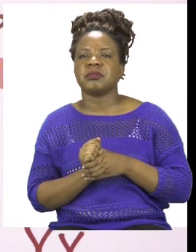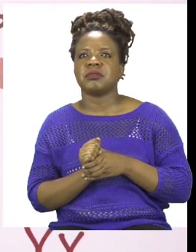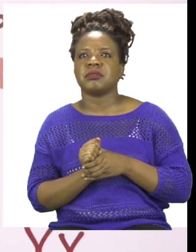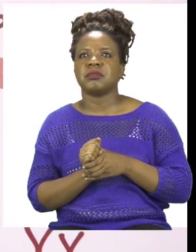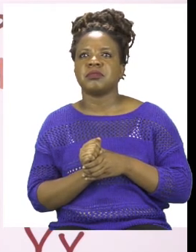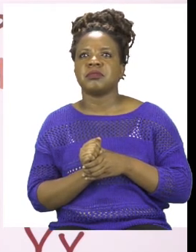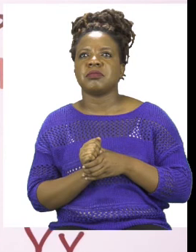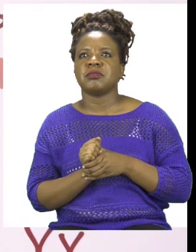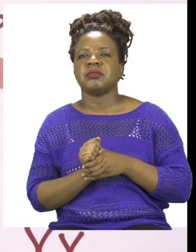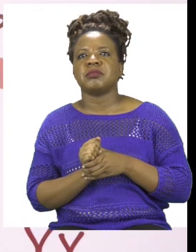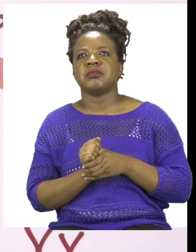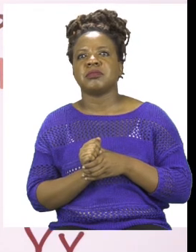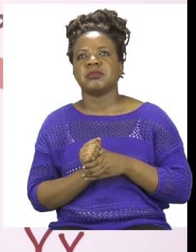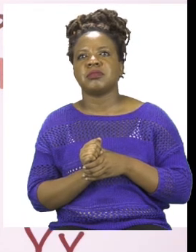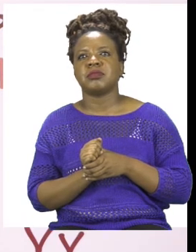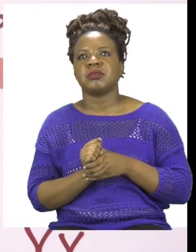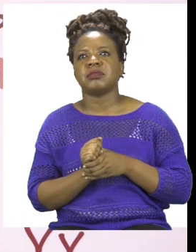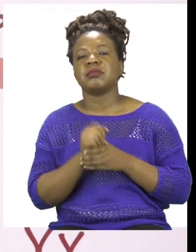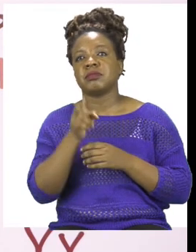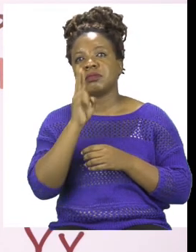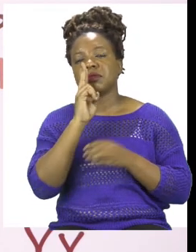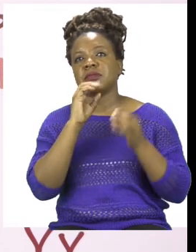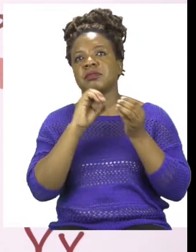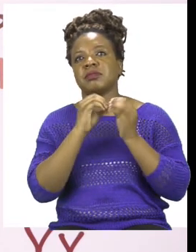hours.